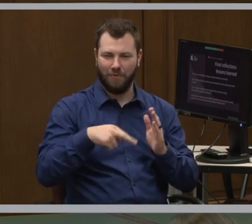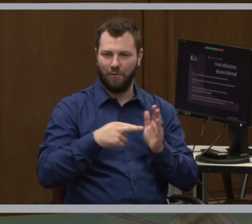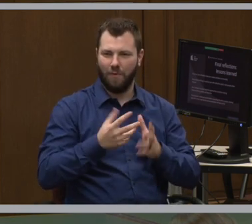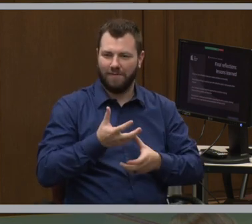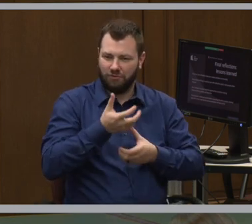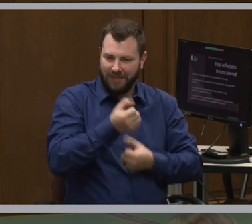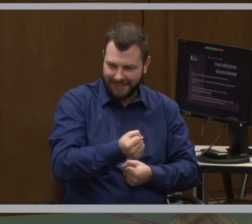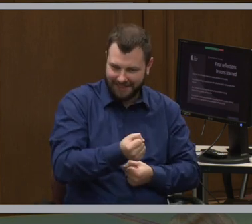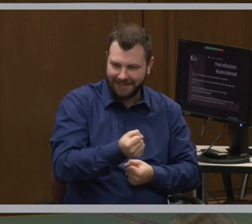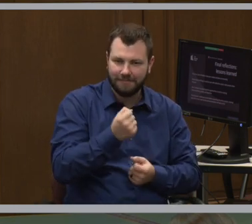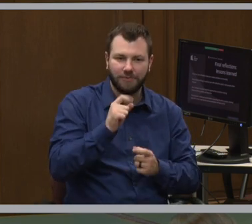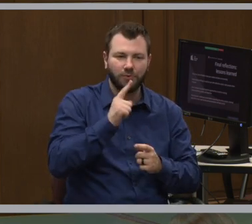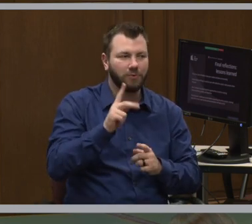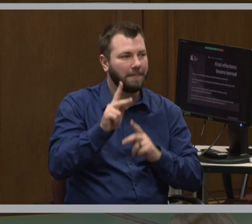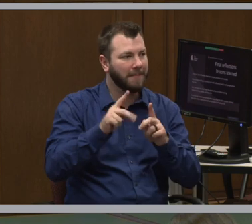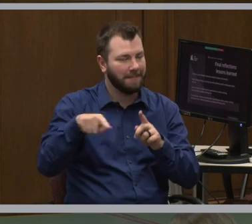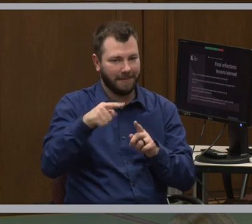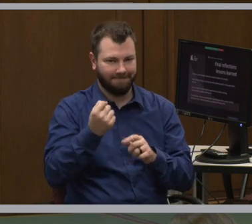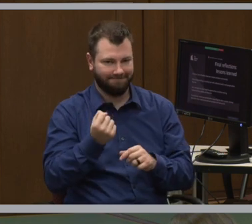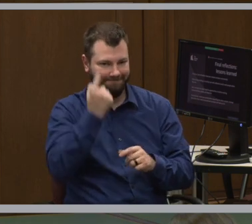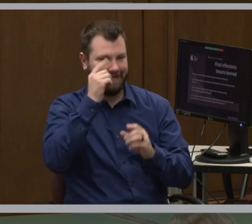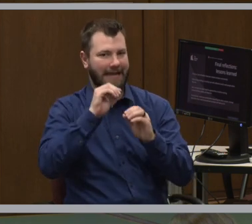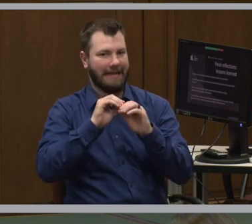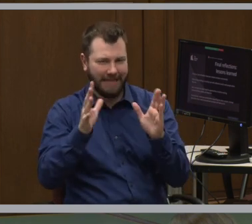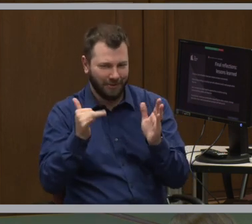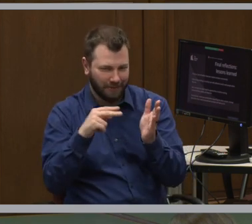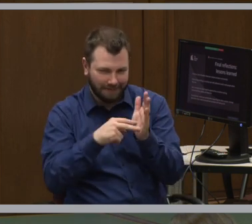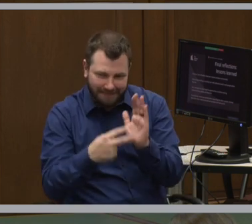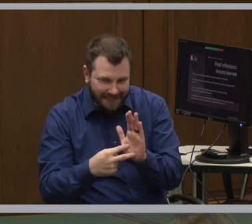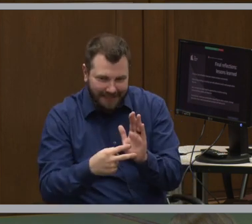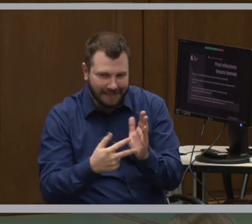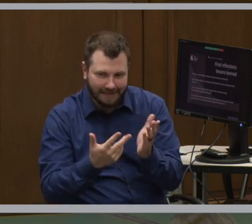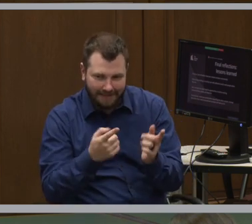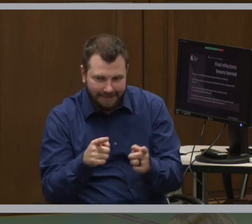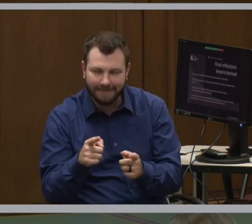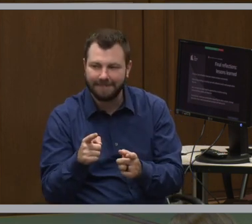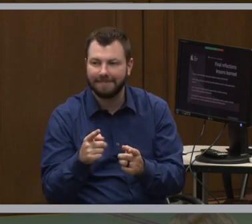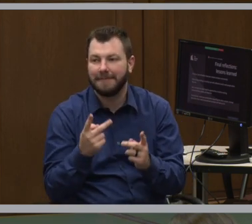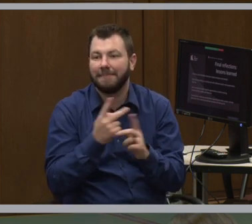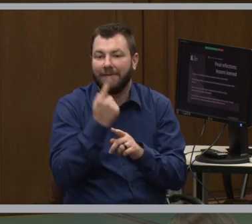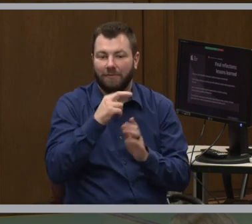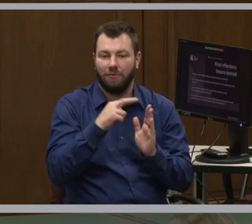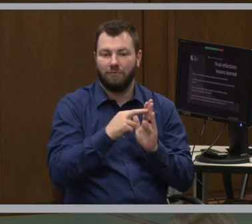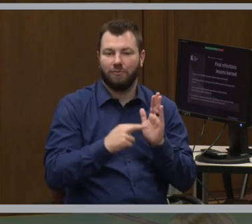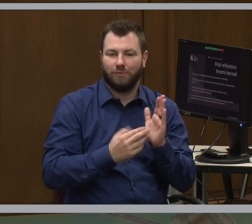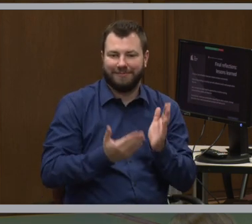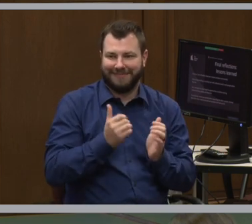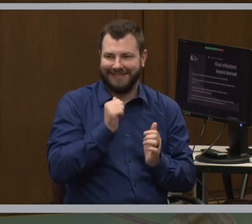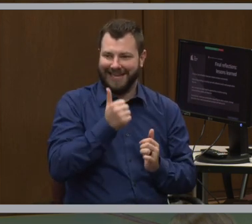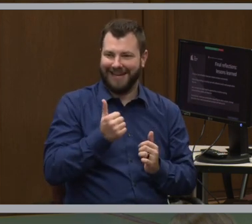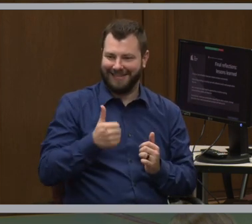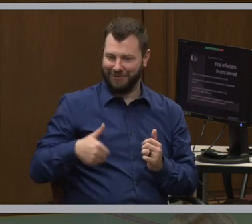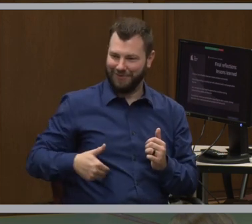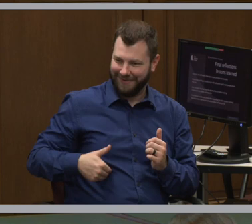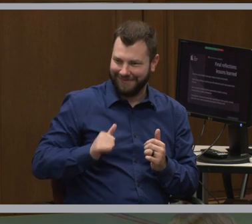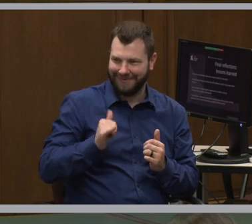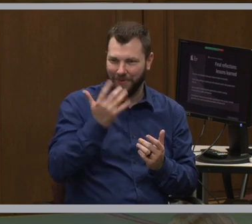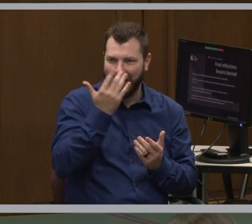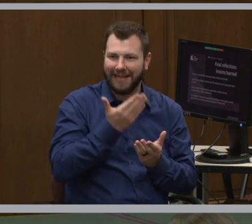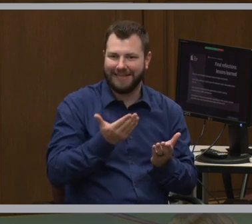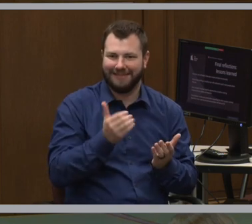that people are clear on what that means, particularly for rules that might not be intuitive, like why things don't circulate.